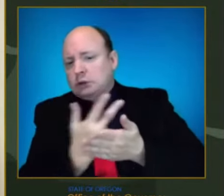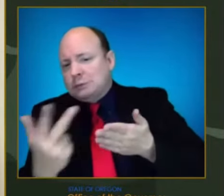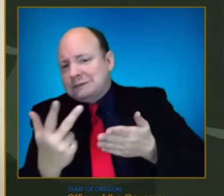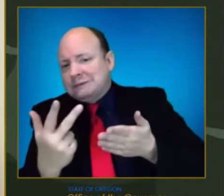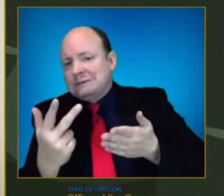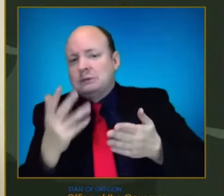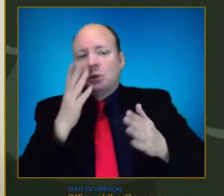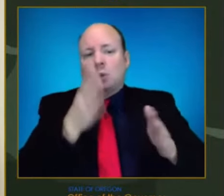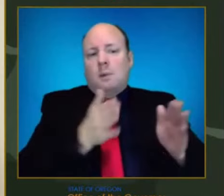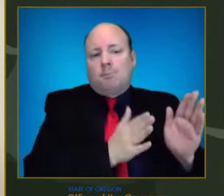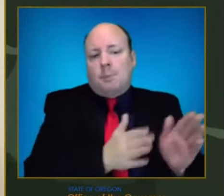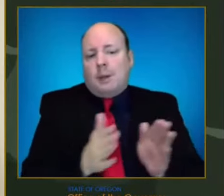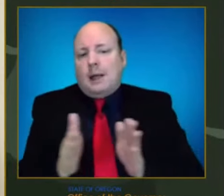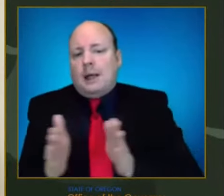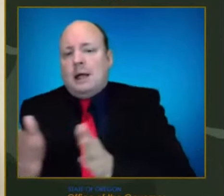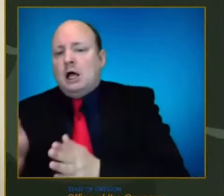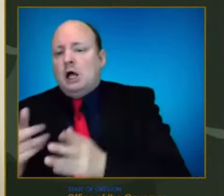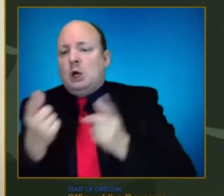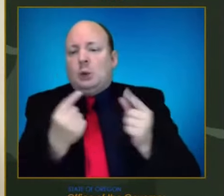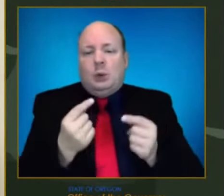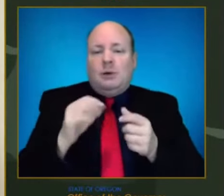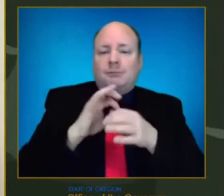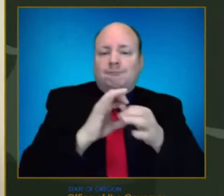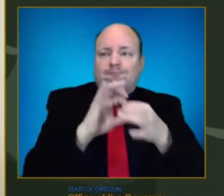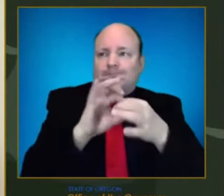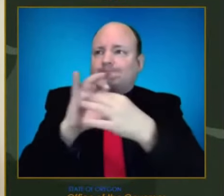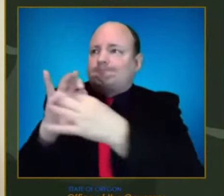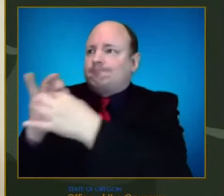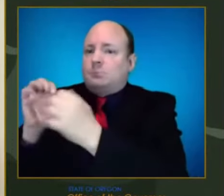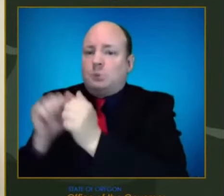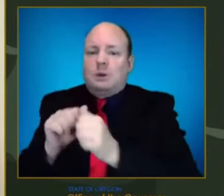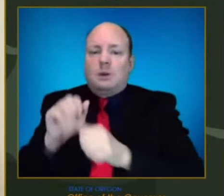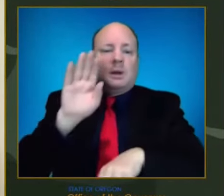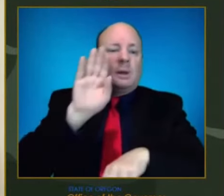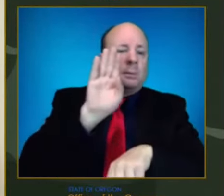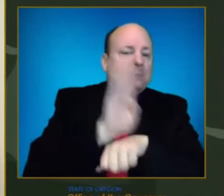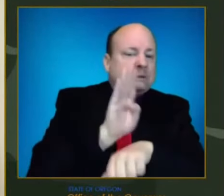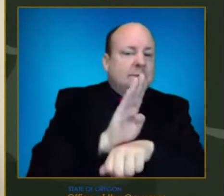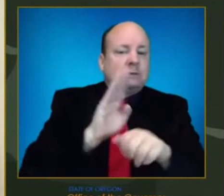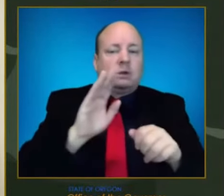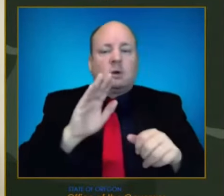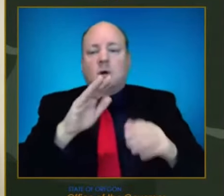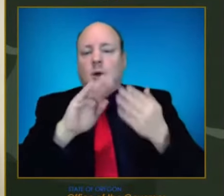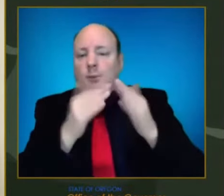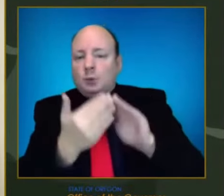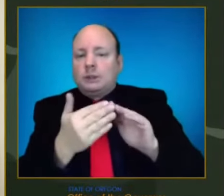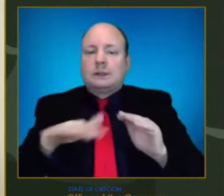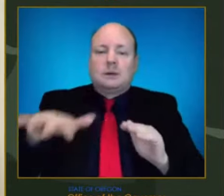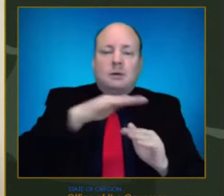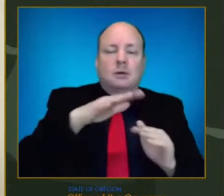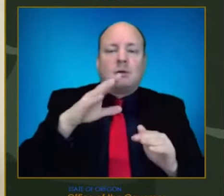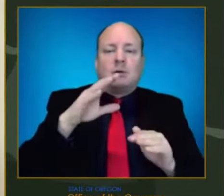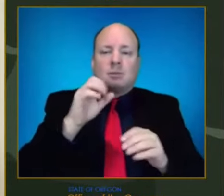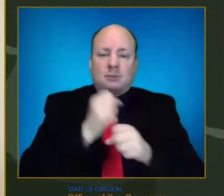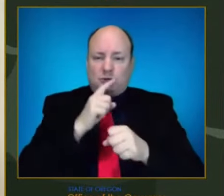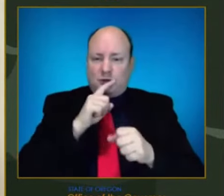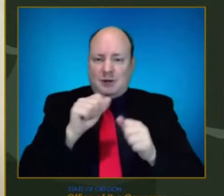community step up as well. I know that our, particularly our small businesses have been